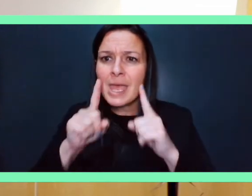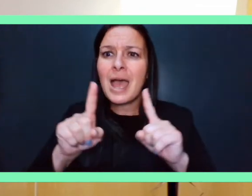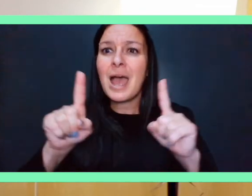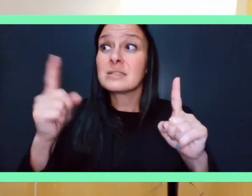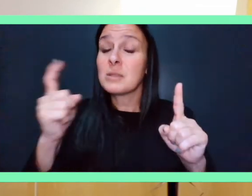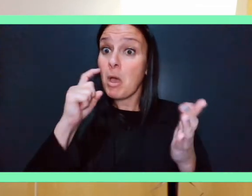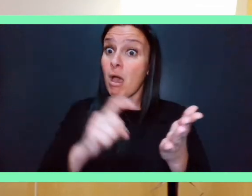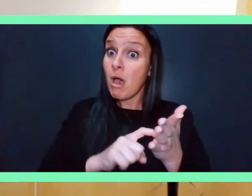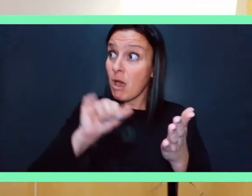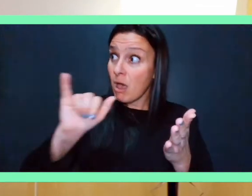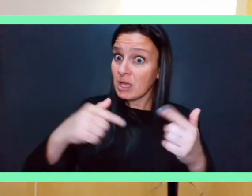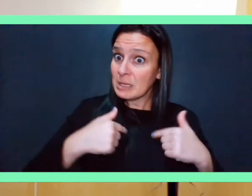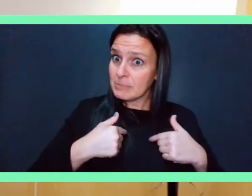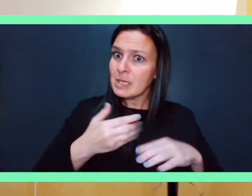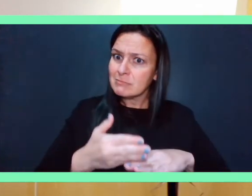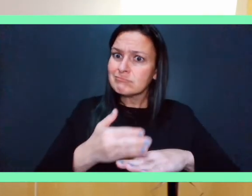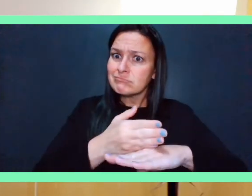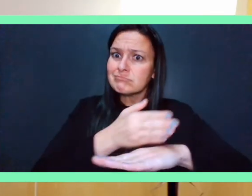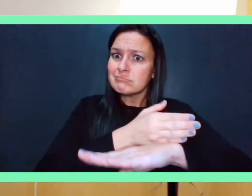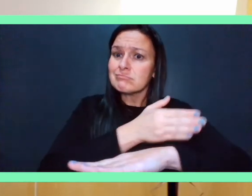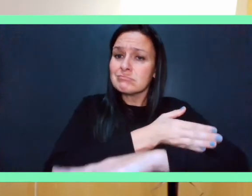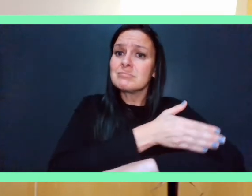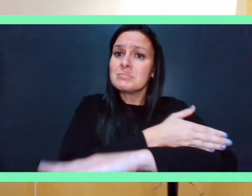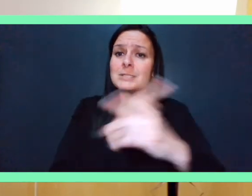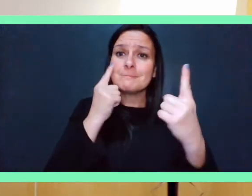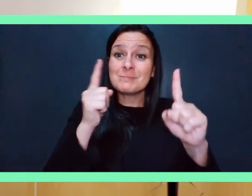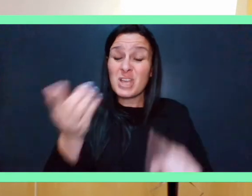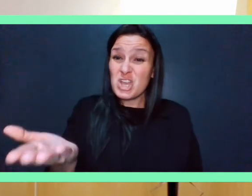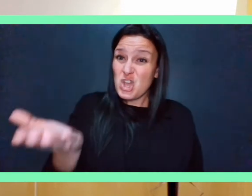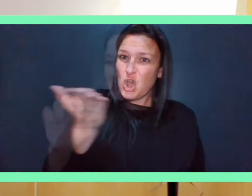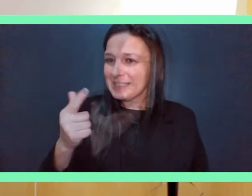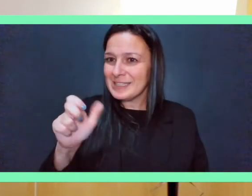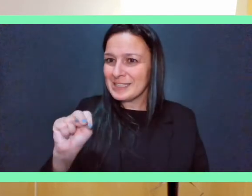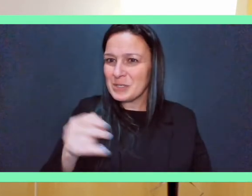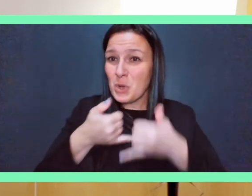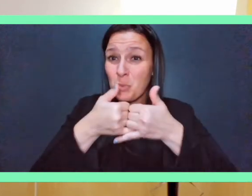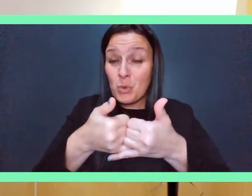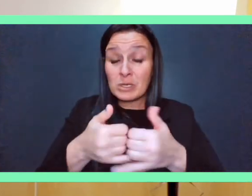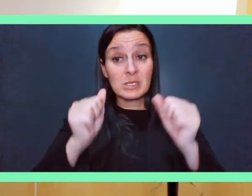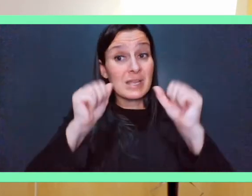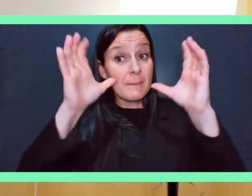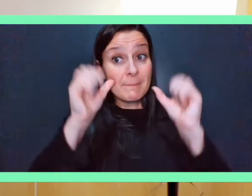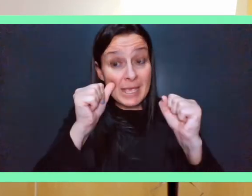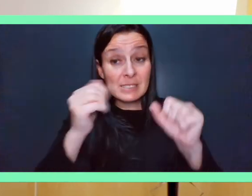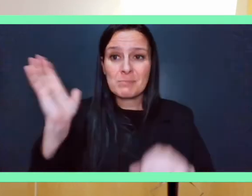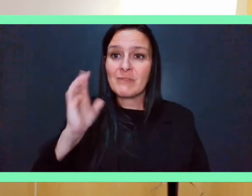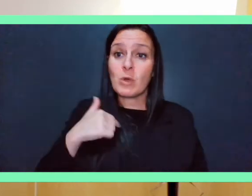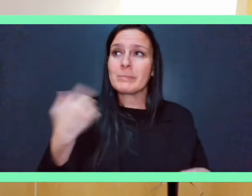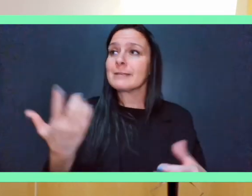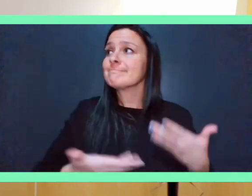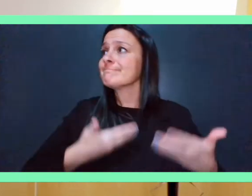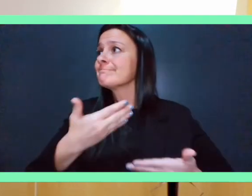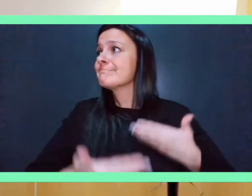recognize my achievements and and offer me something greater it's amazing when you can go from just existing